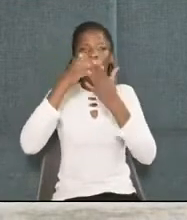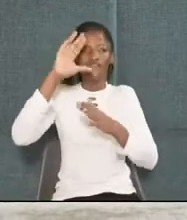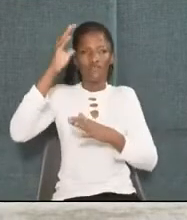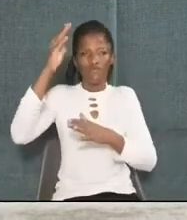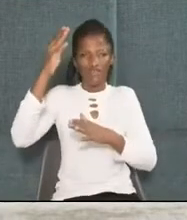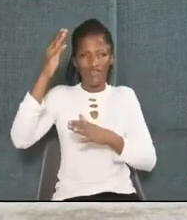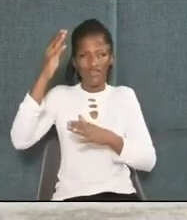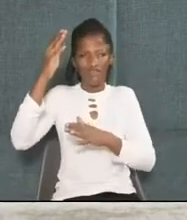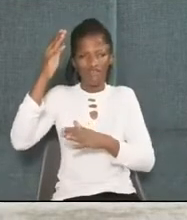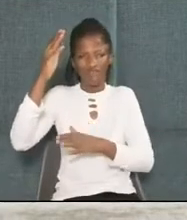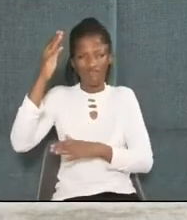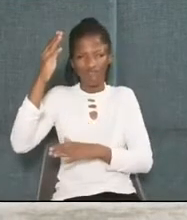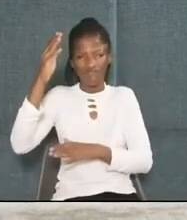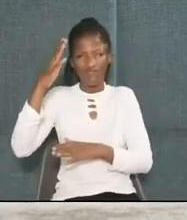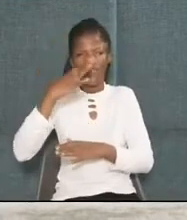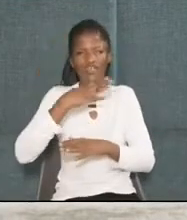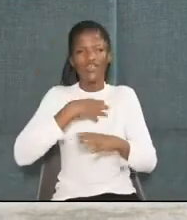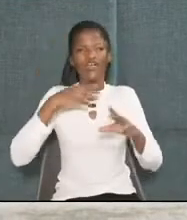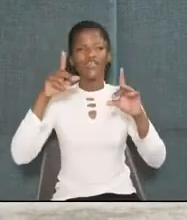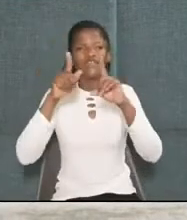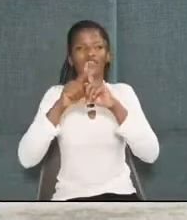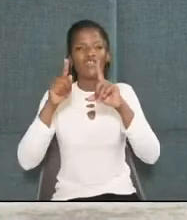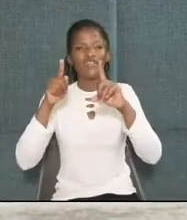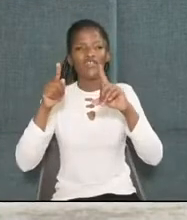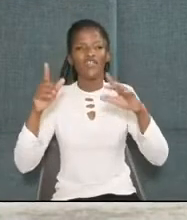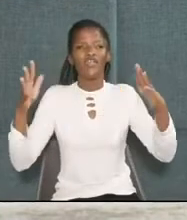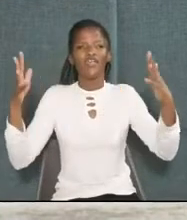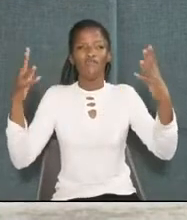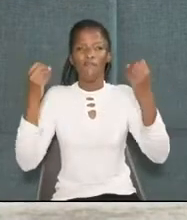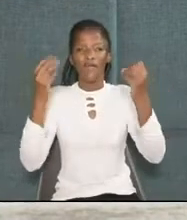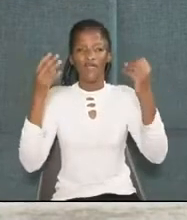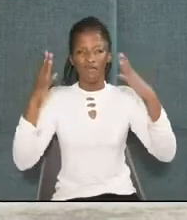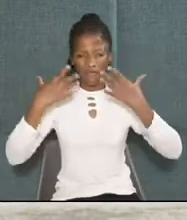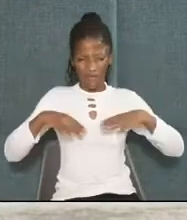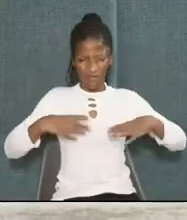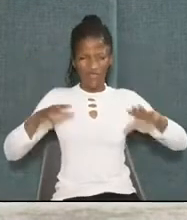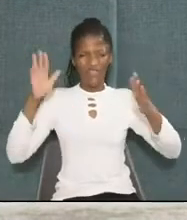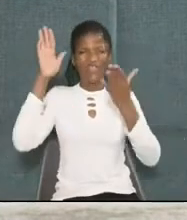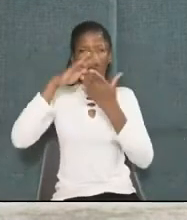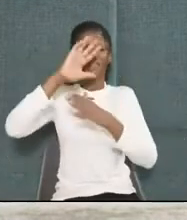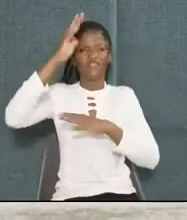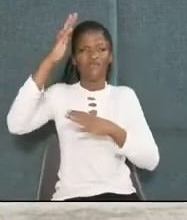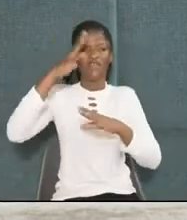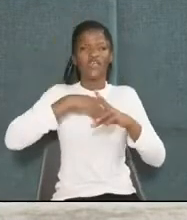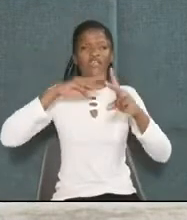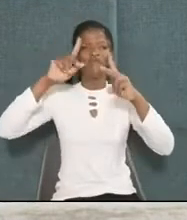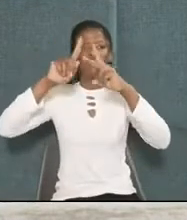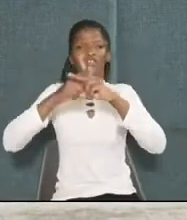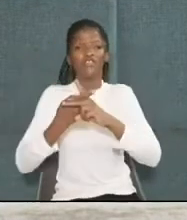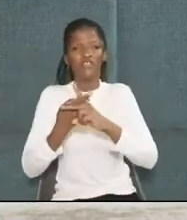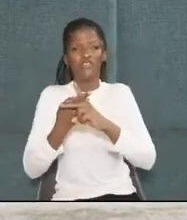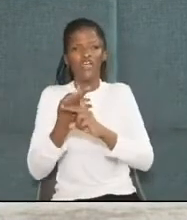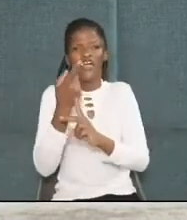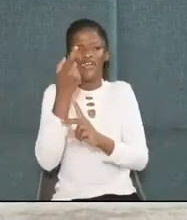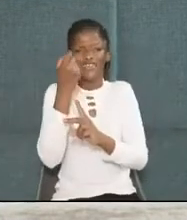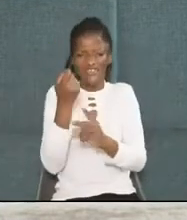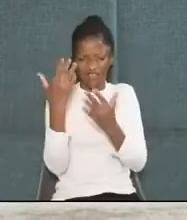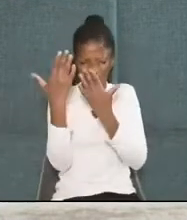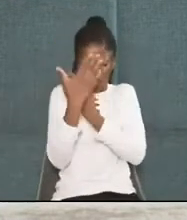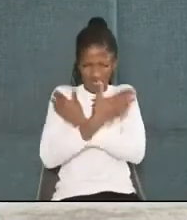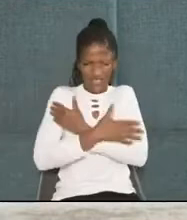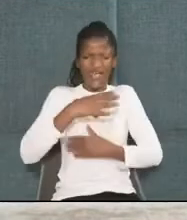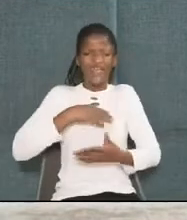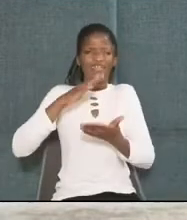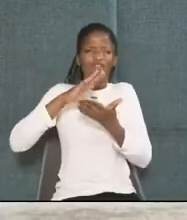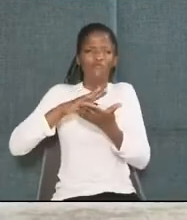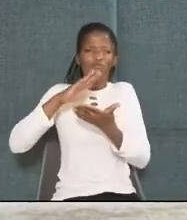The billows are tossing high. And as the clouds cover the entire sky, you notice it begins to become just a little darker. Then a little